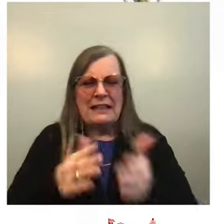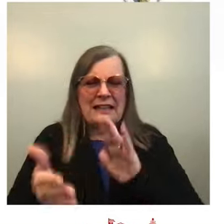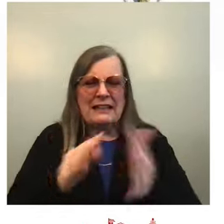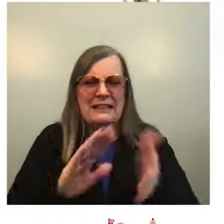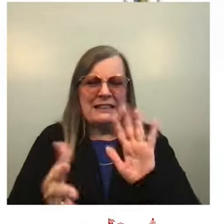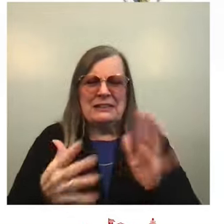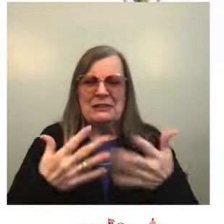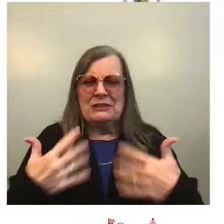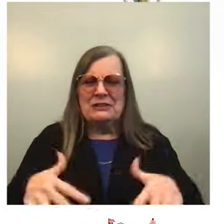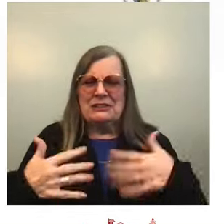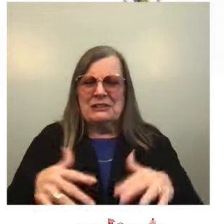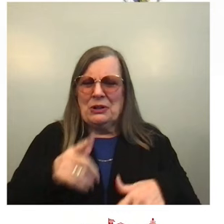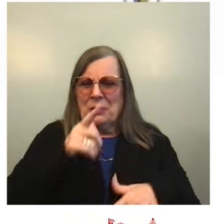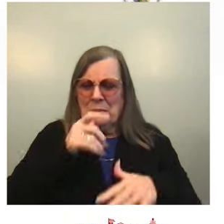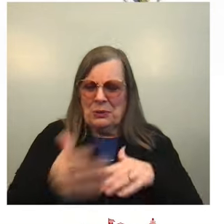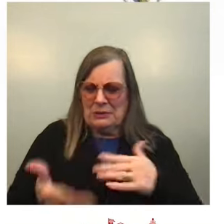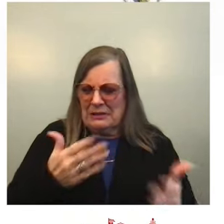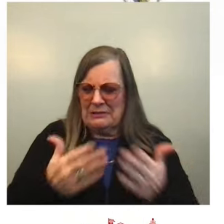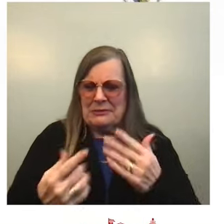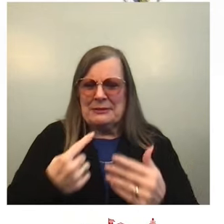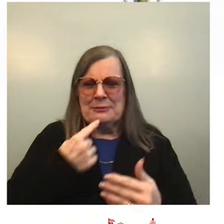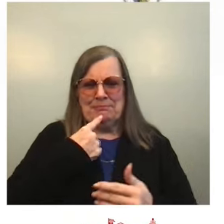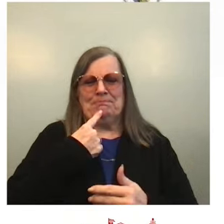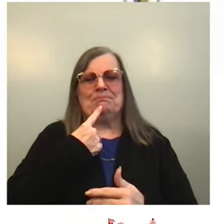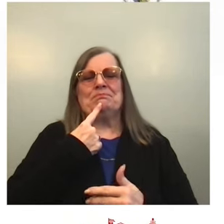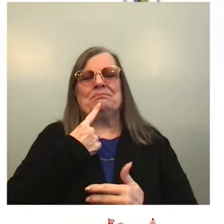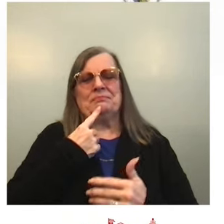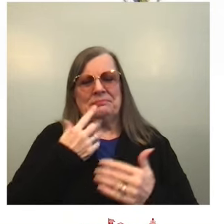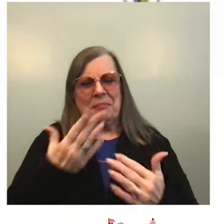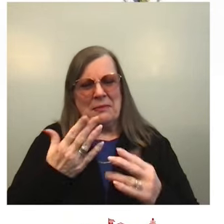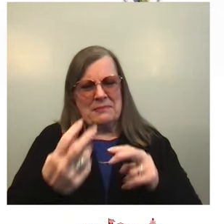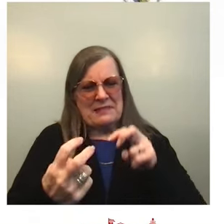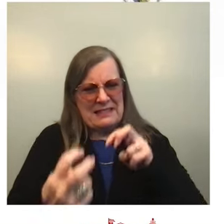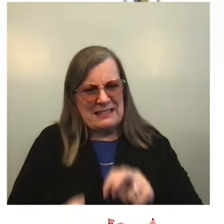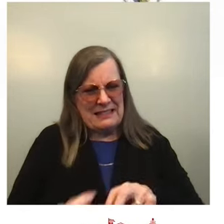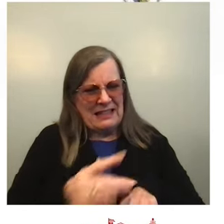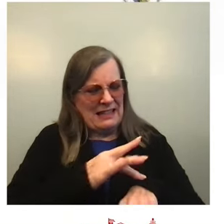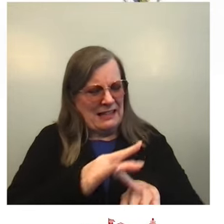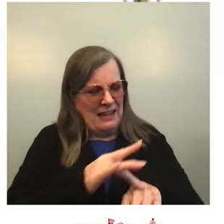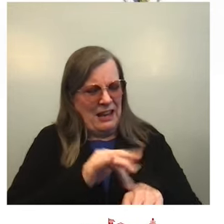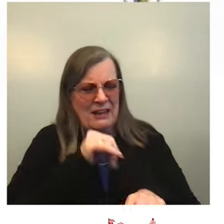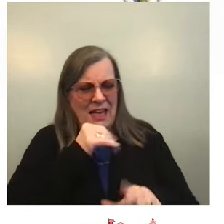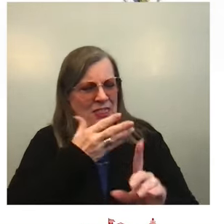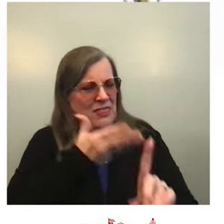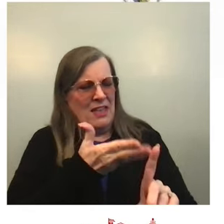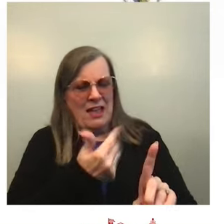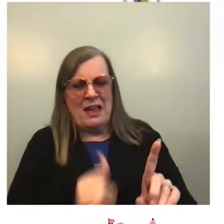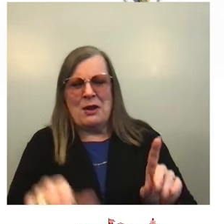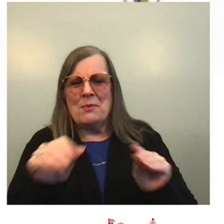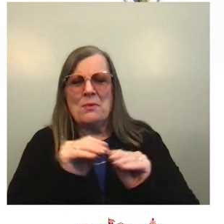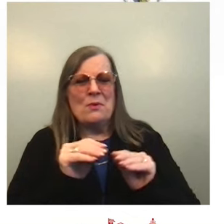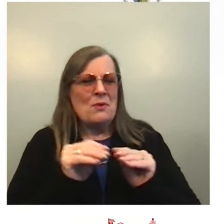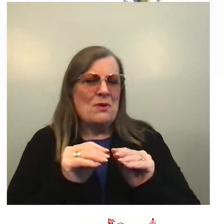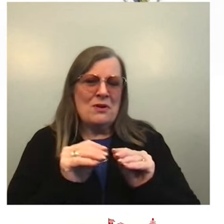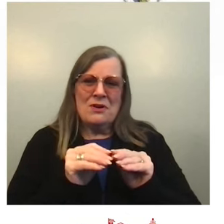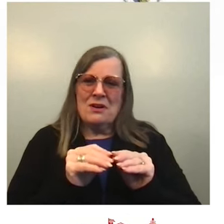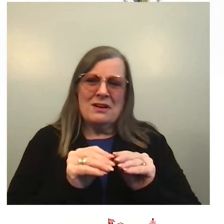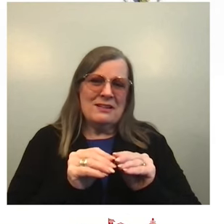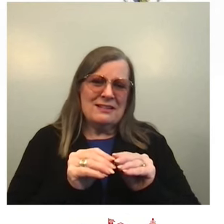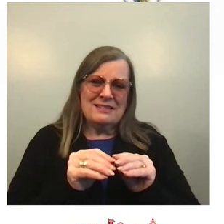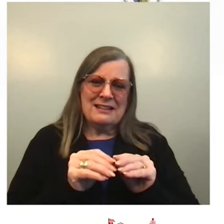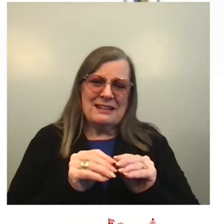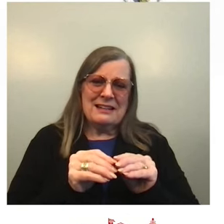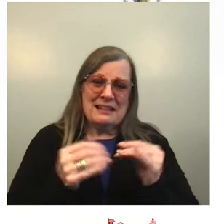An empty seat at the table of our holiday gatherings. But it's in these times when we are searching